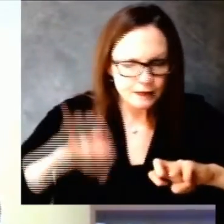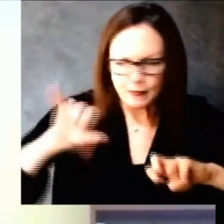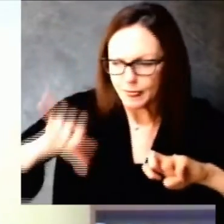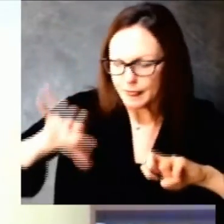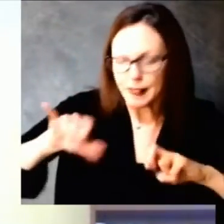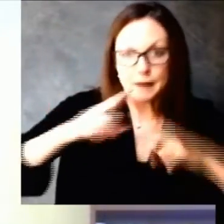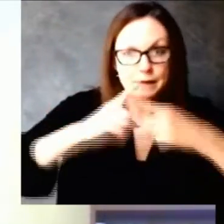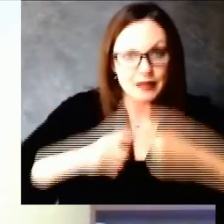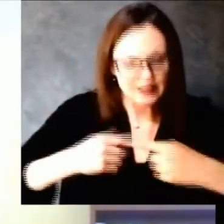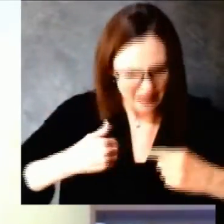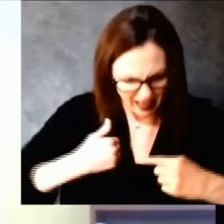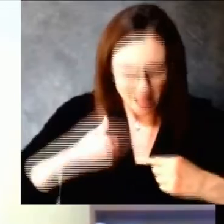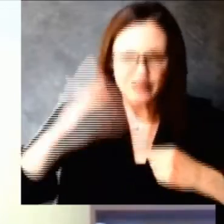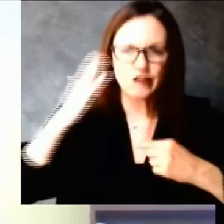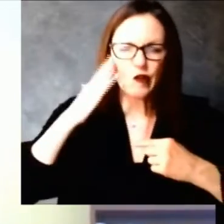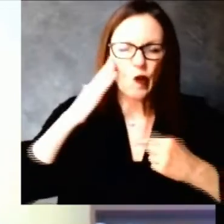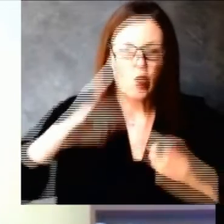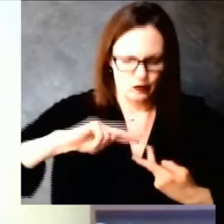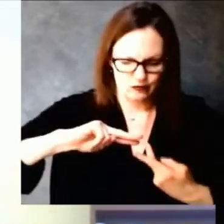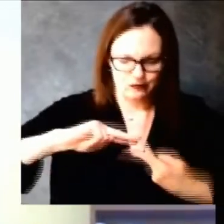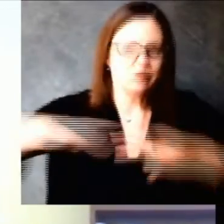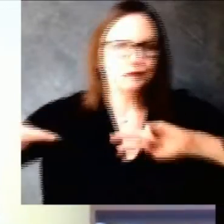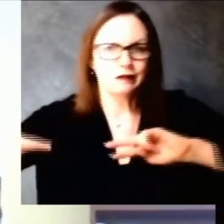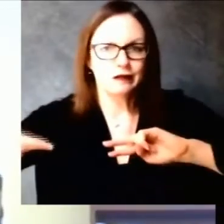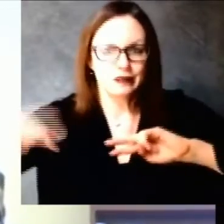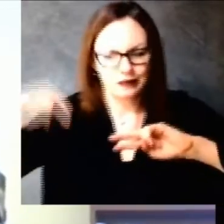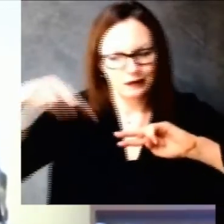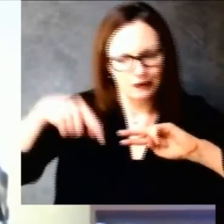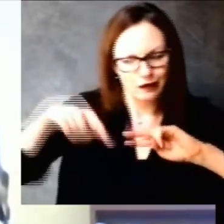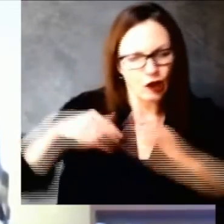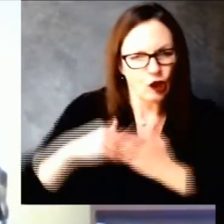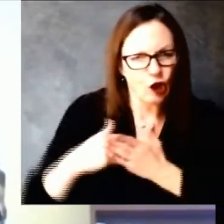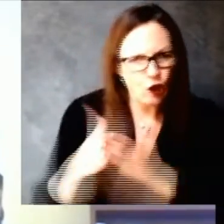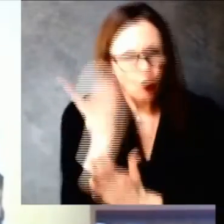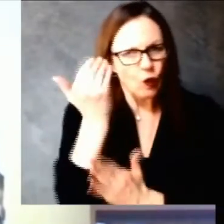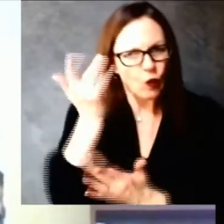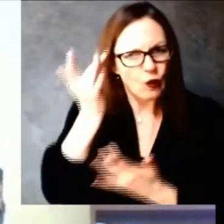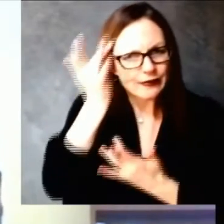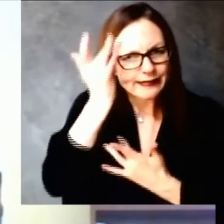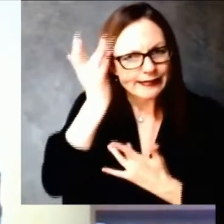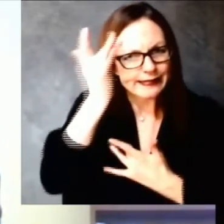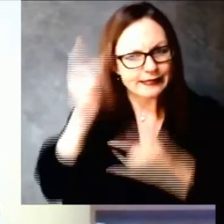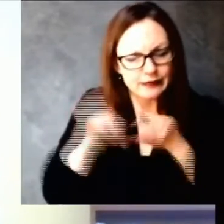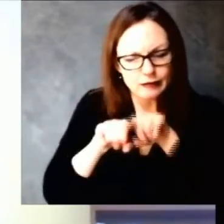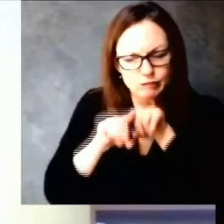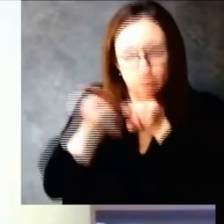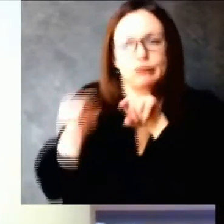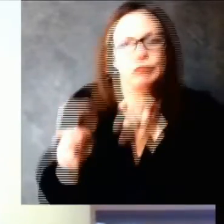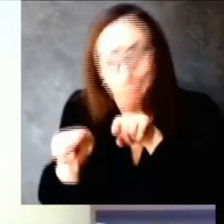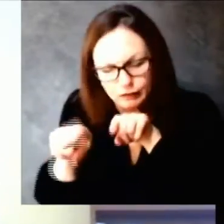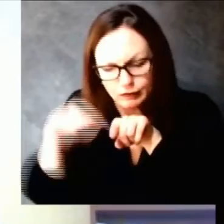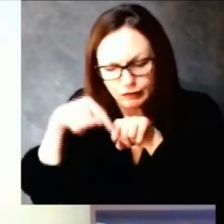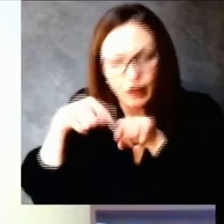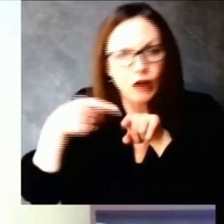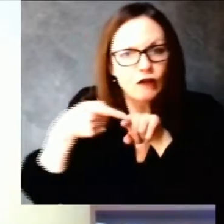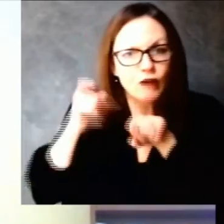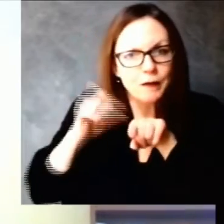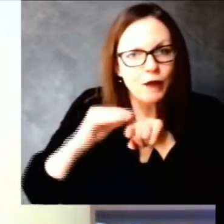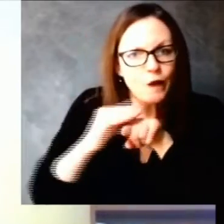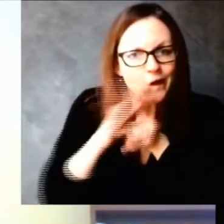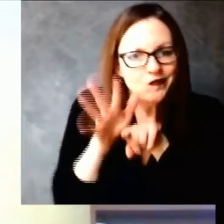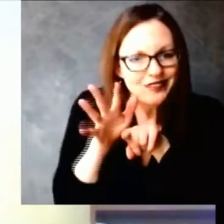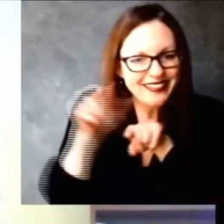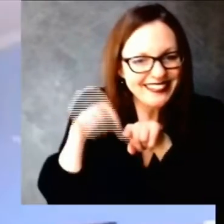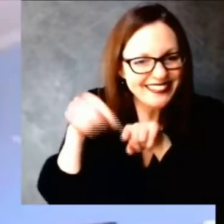bay let me turn to dr shower and see what other thoughts as our immunization experts she would add to that as well